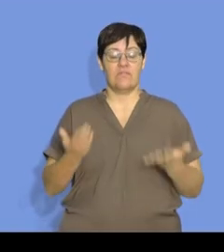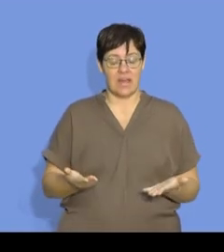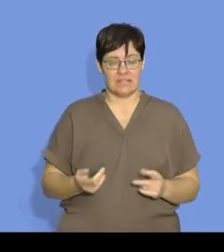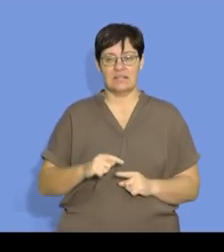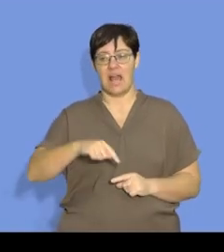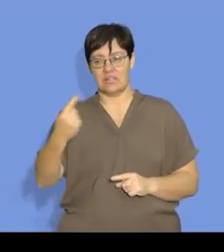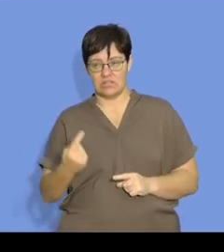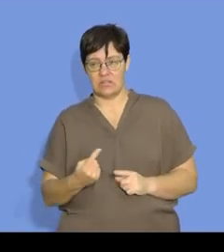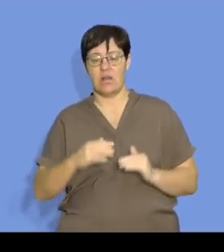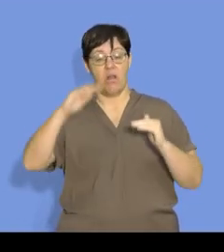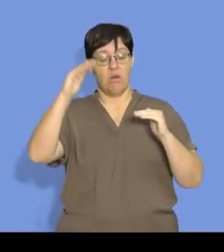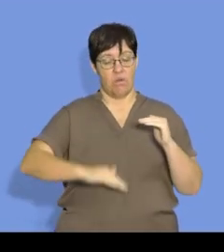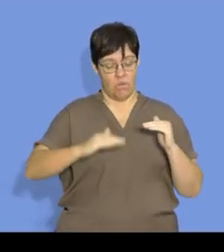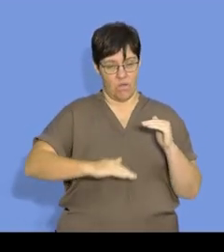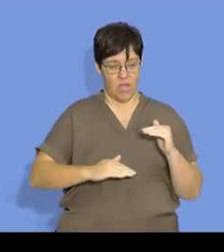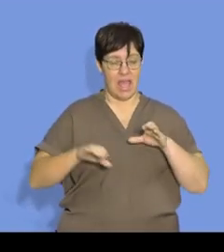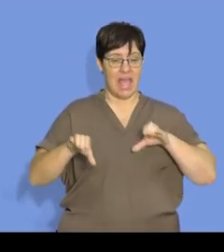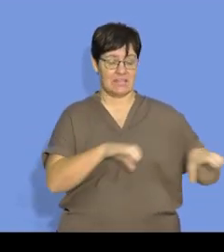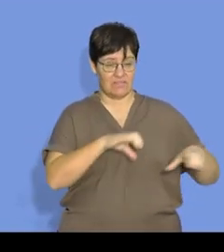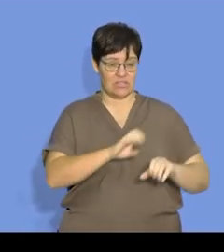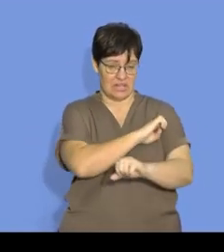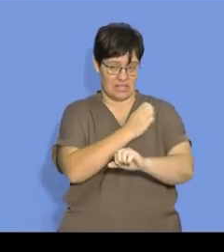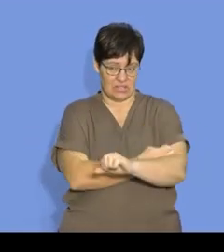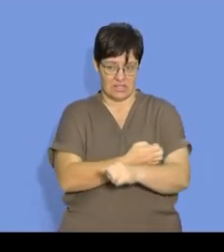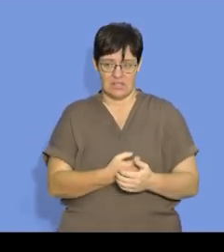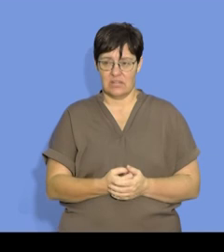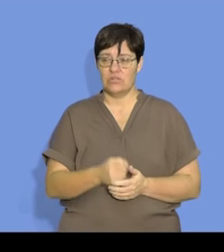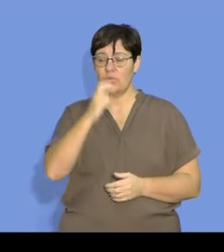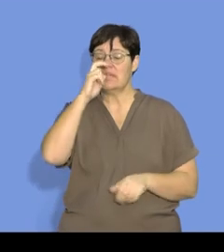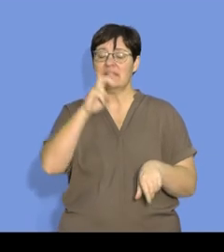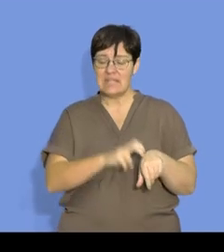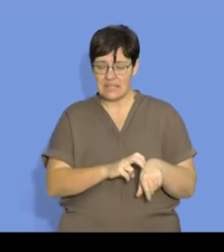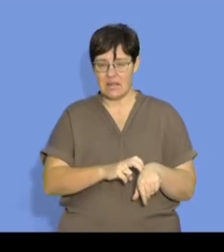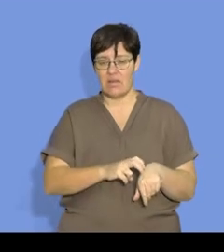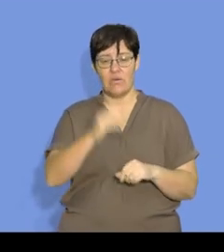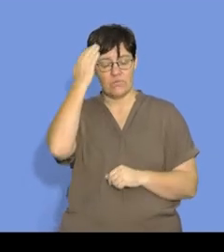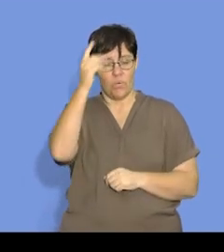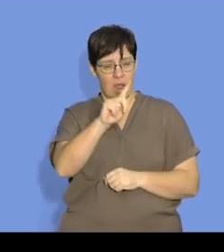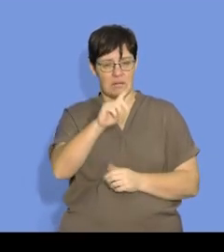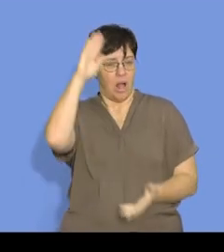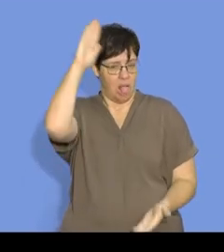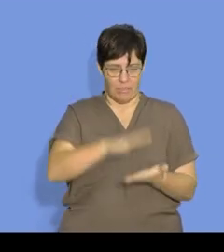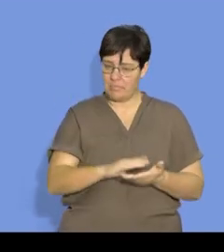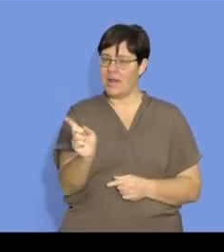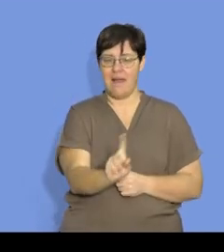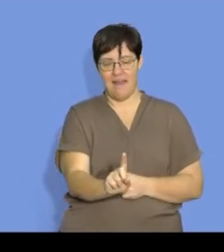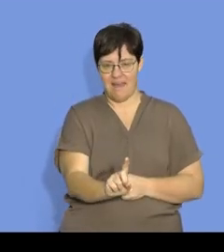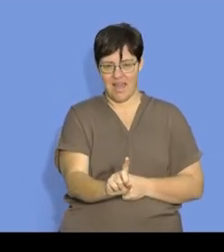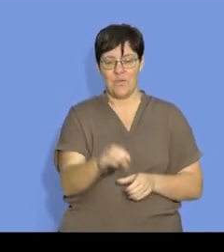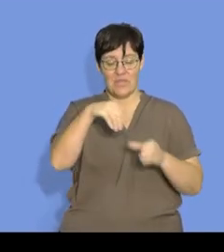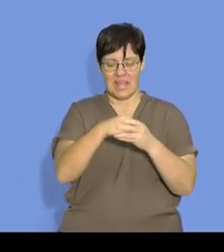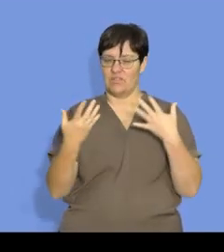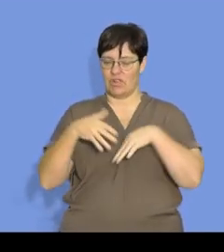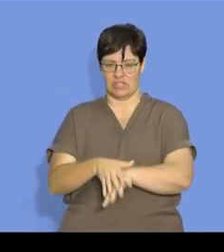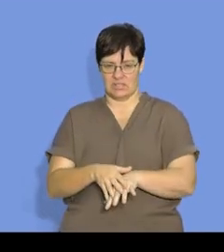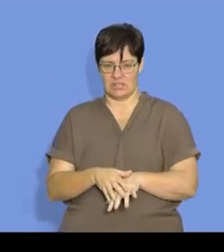provides an alternative path after lowering the activation energy. You need to know it's not used up at